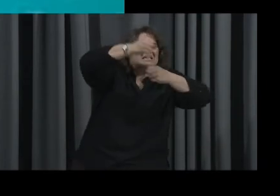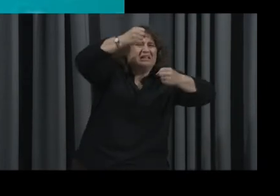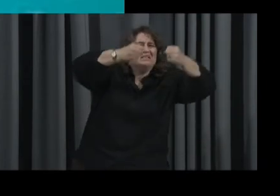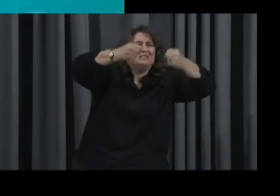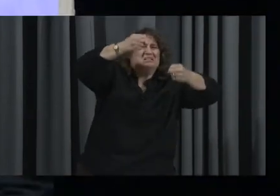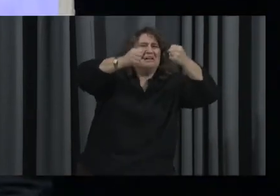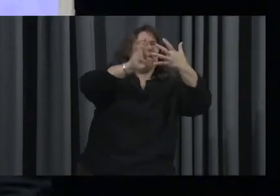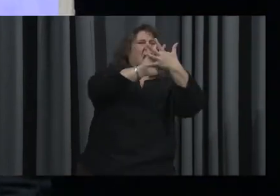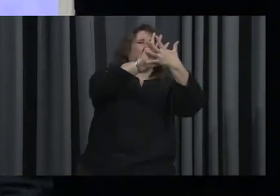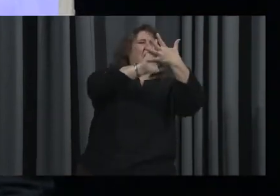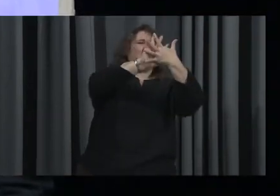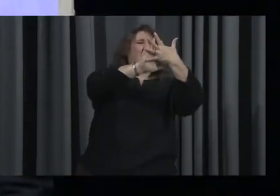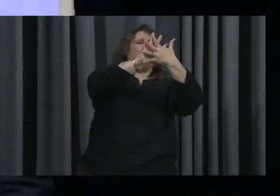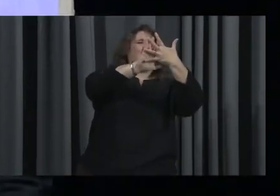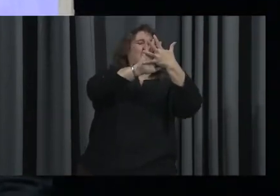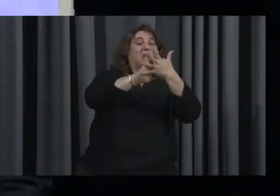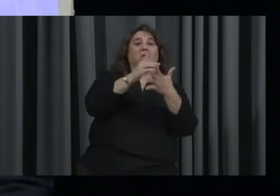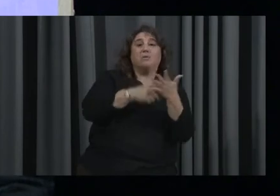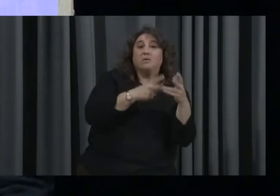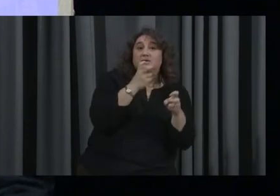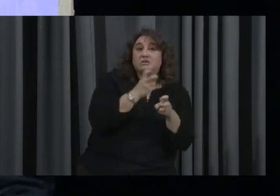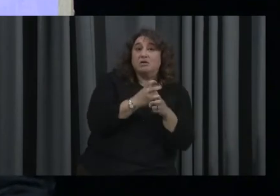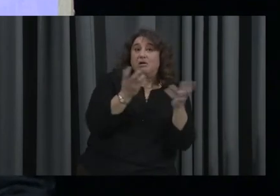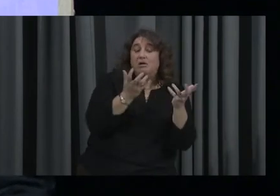All right, let's see what you got, Trent and Michael.